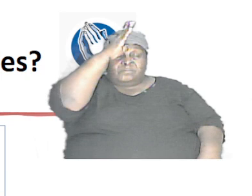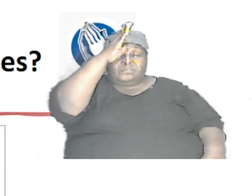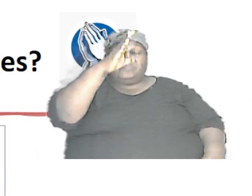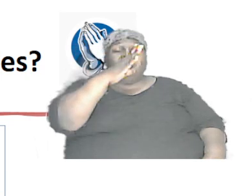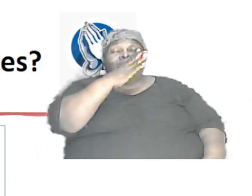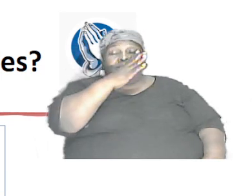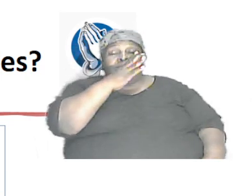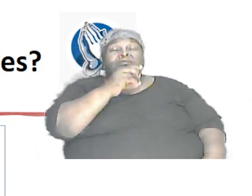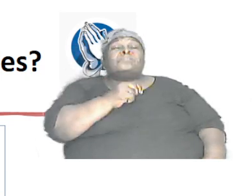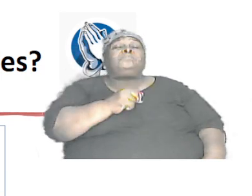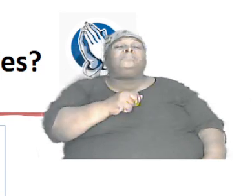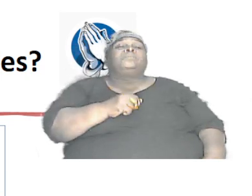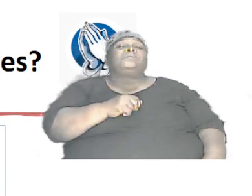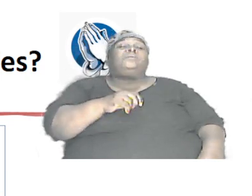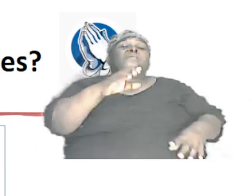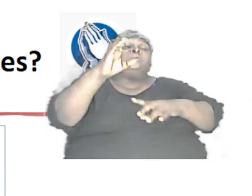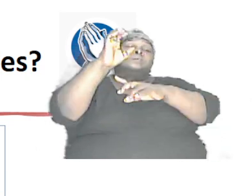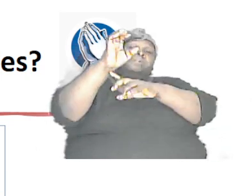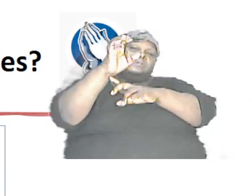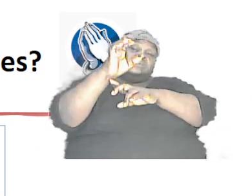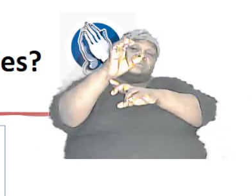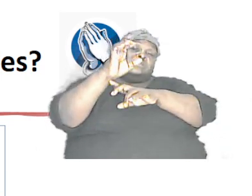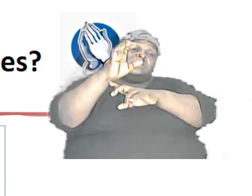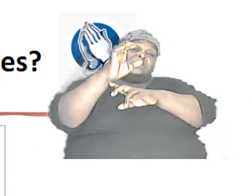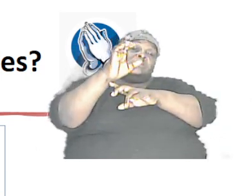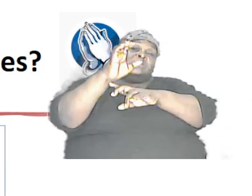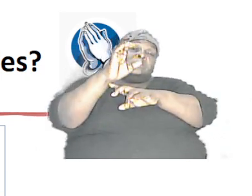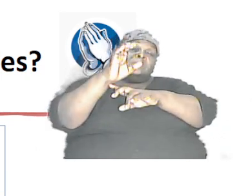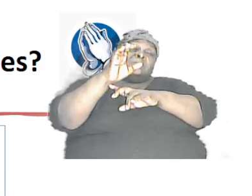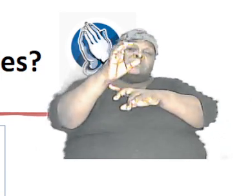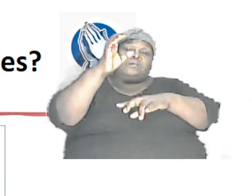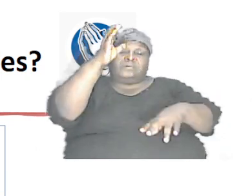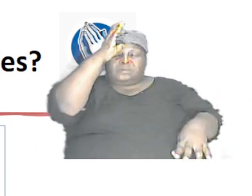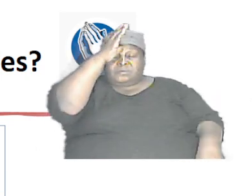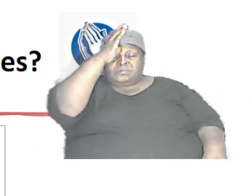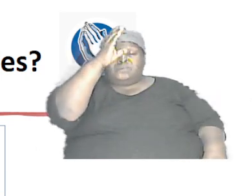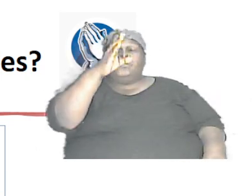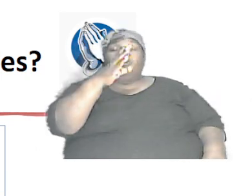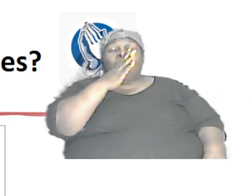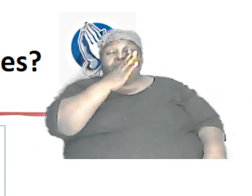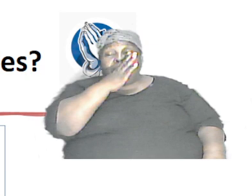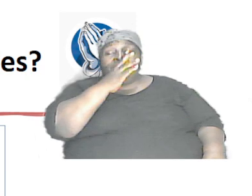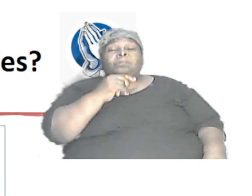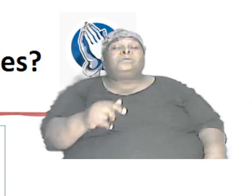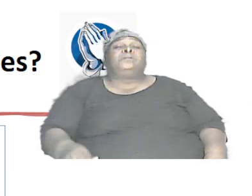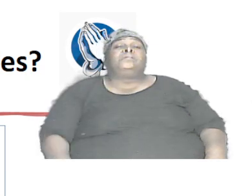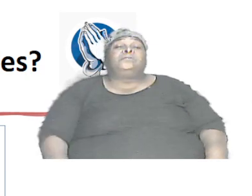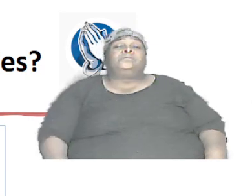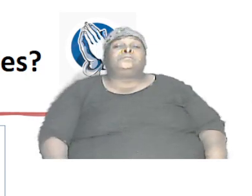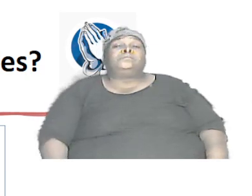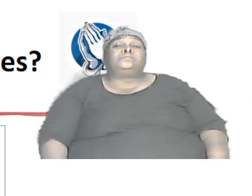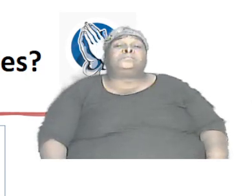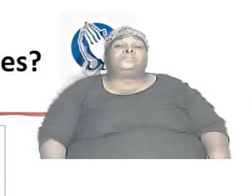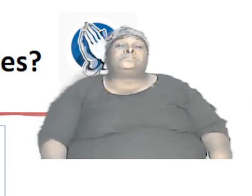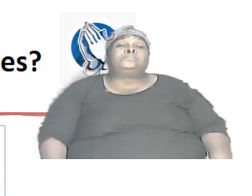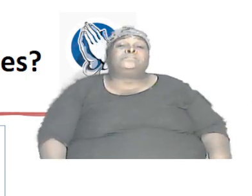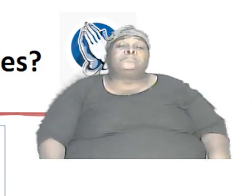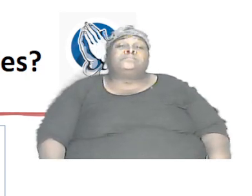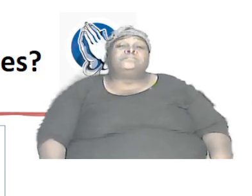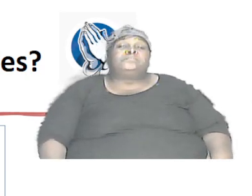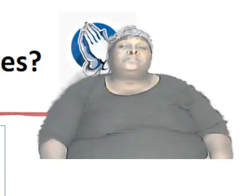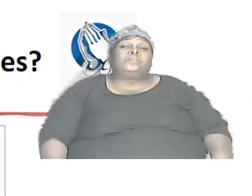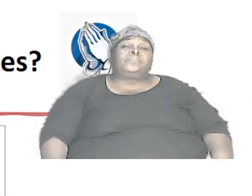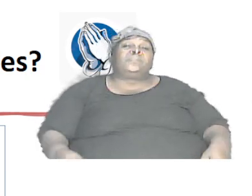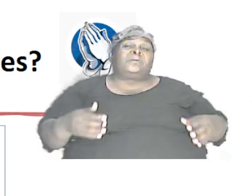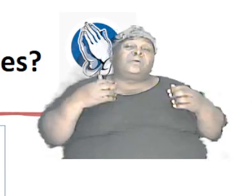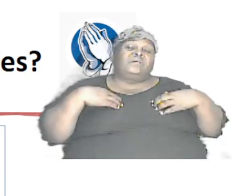from mommy or they could have the capital B from C from daddy and the capital C from mommy. That is a